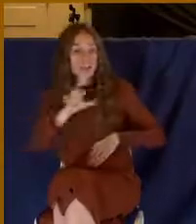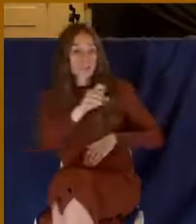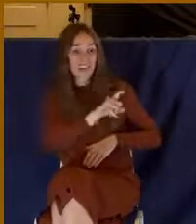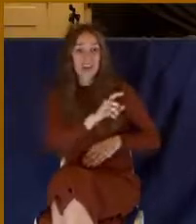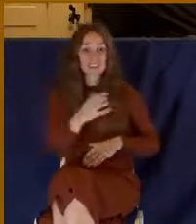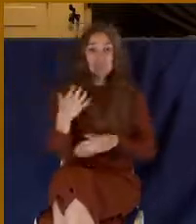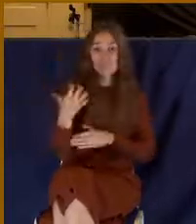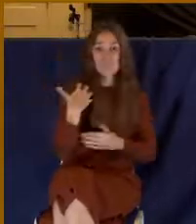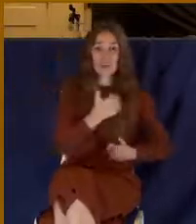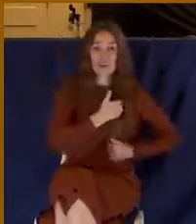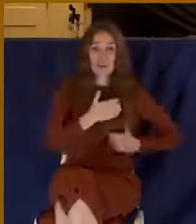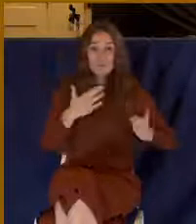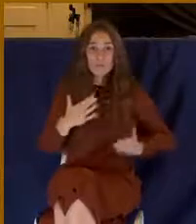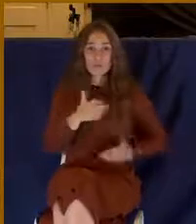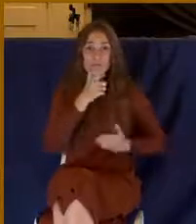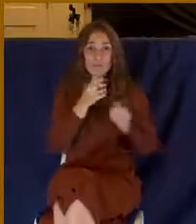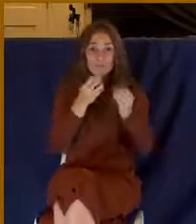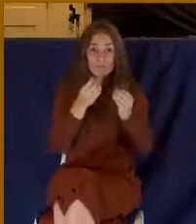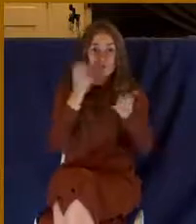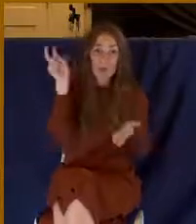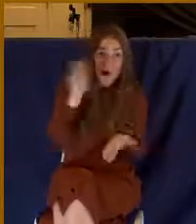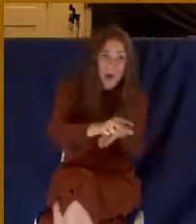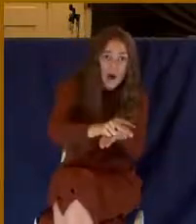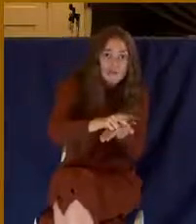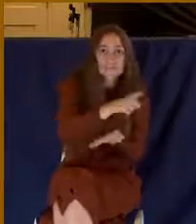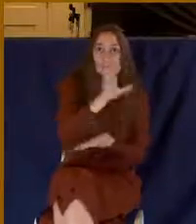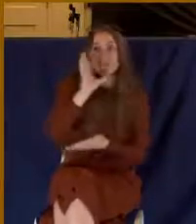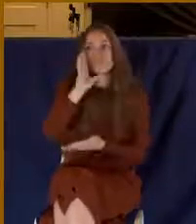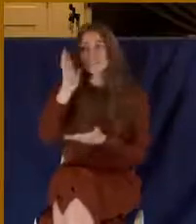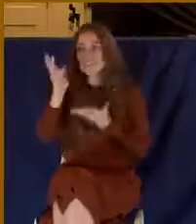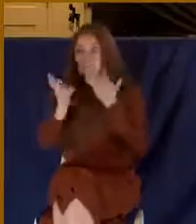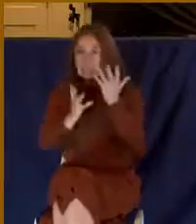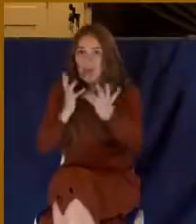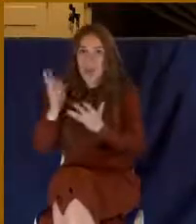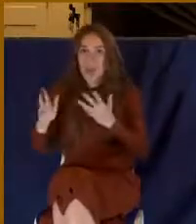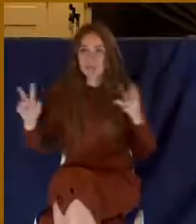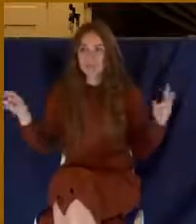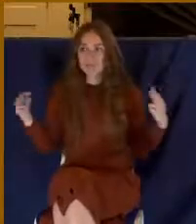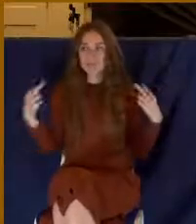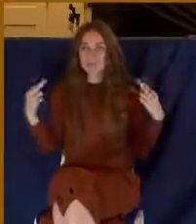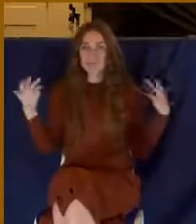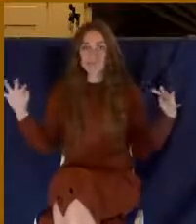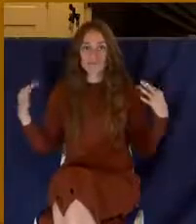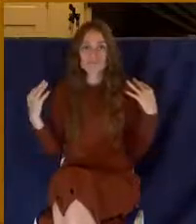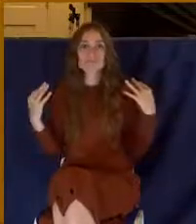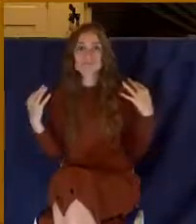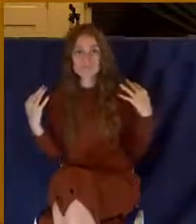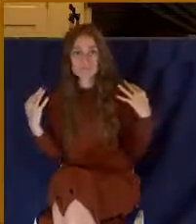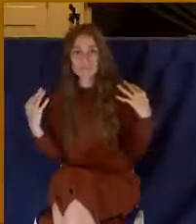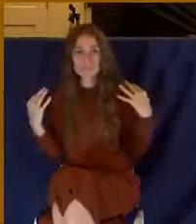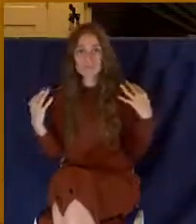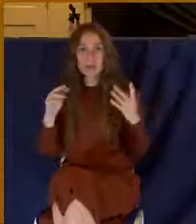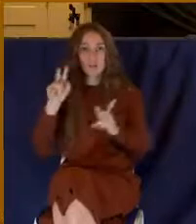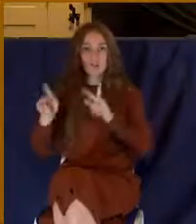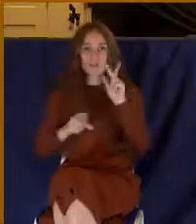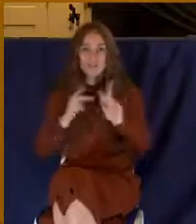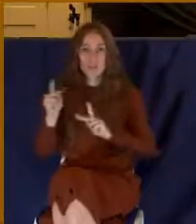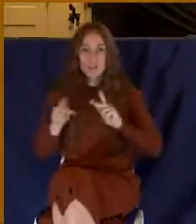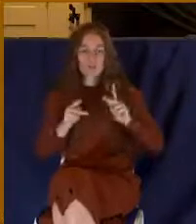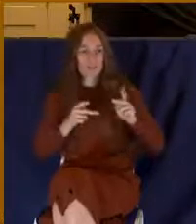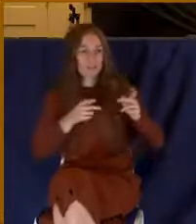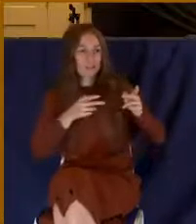Here's this army chained and the general is shamed. He's stripped naked. He's made a show of openly.